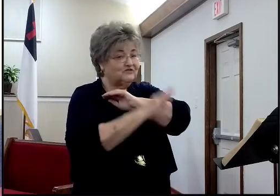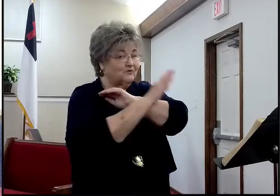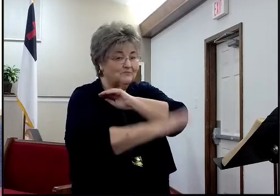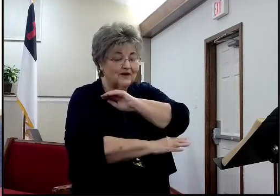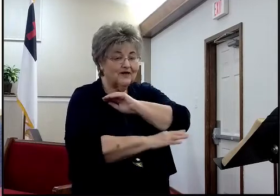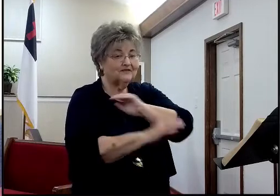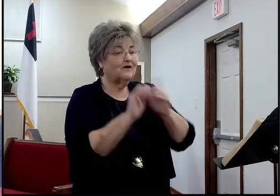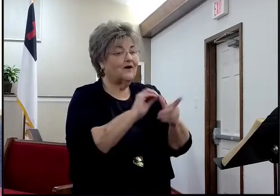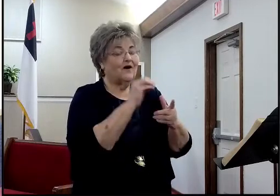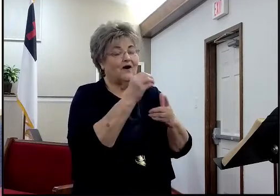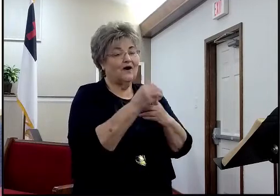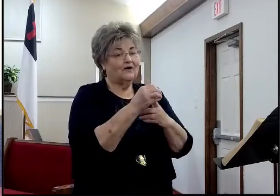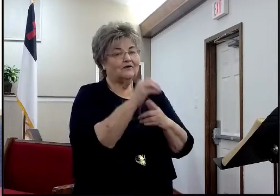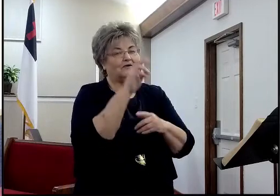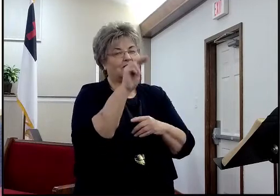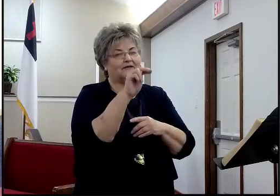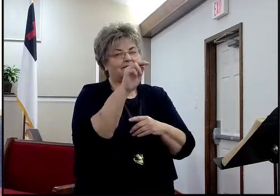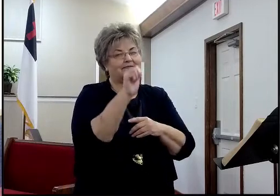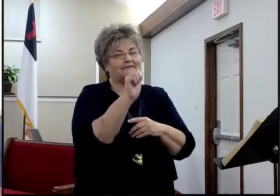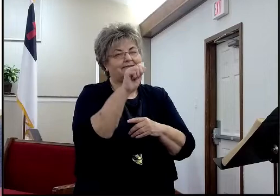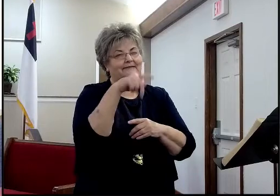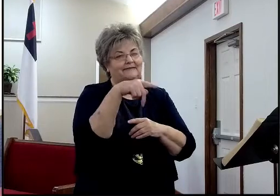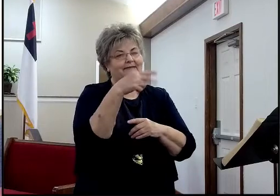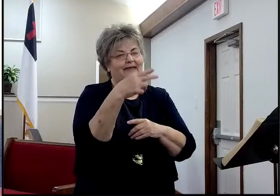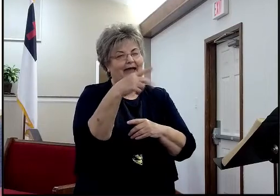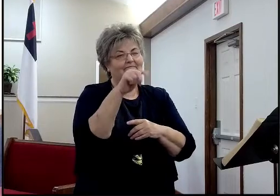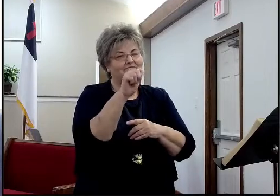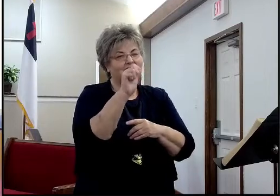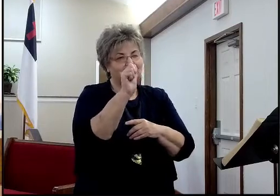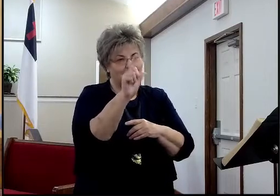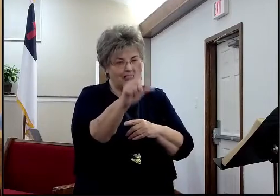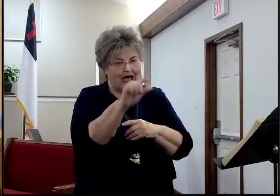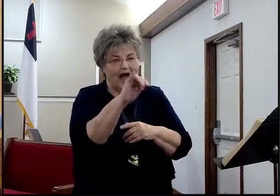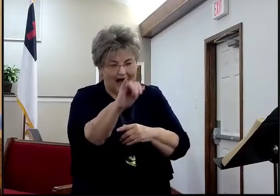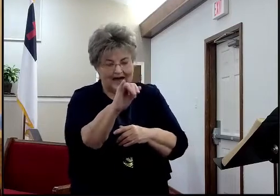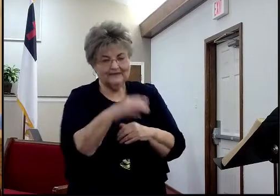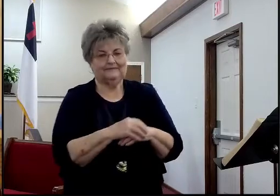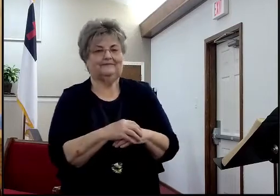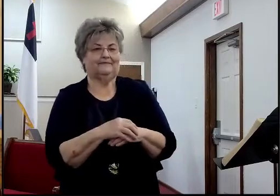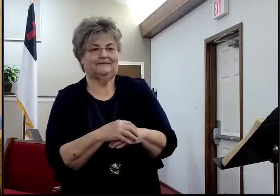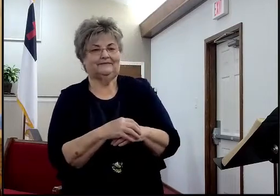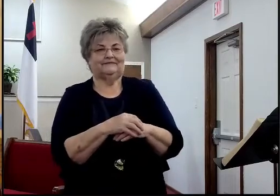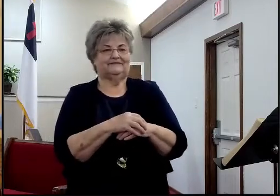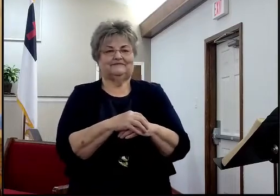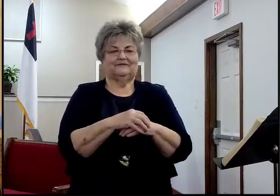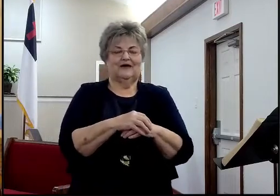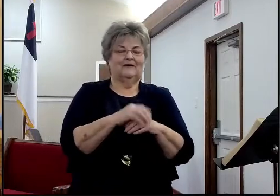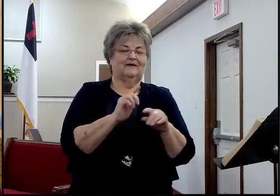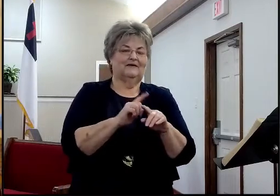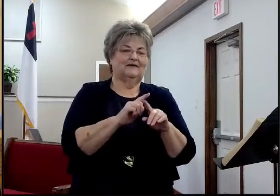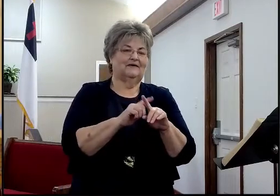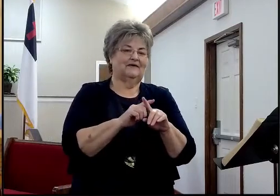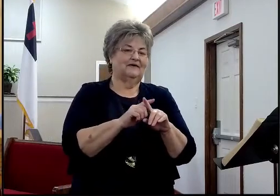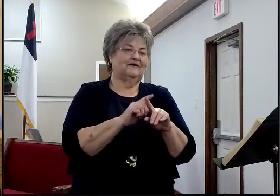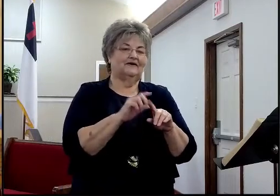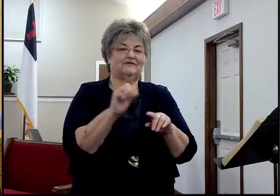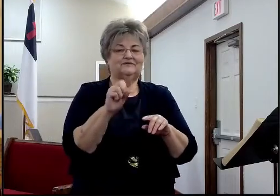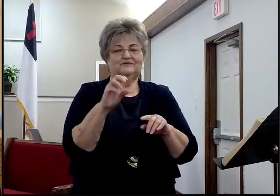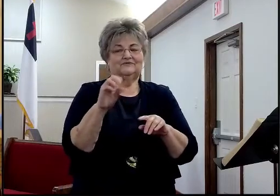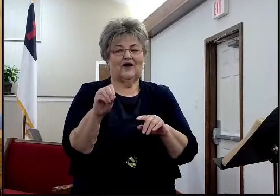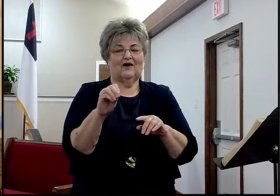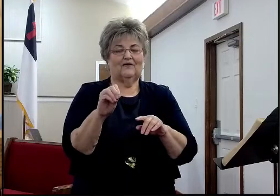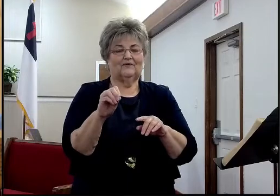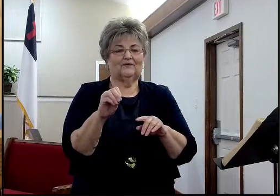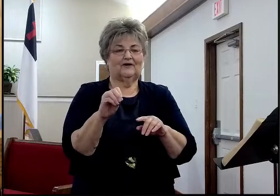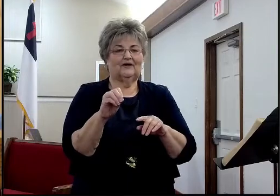it was, oh yeah, and some more of the people, right, but the, this is not relevant to the narrative, and so God doesn't put it in, the